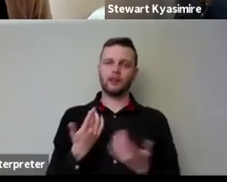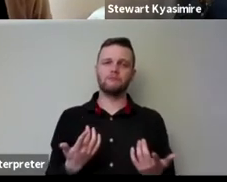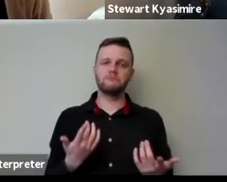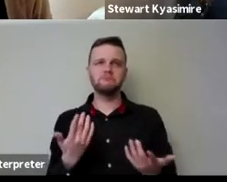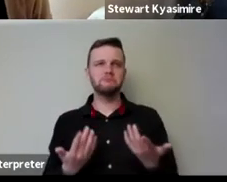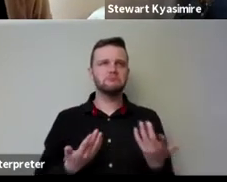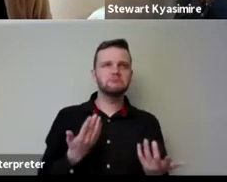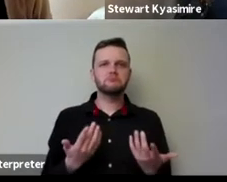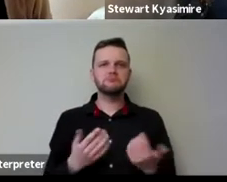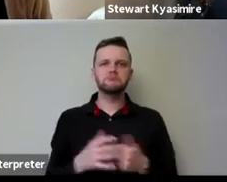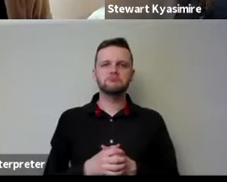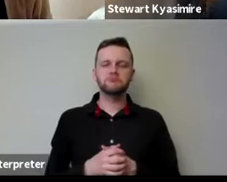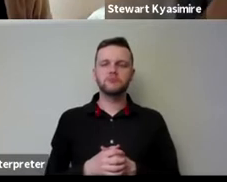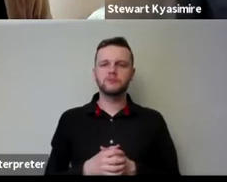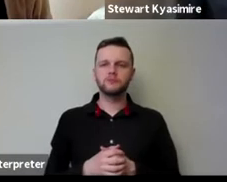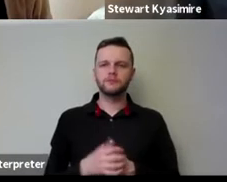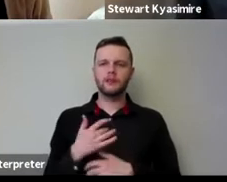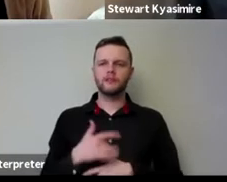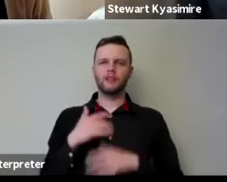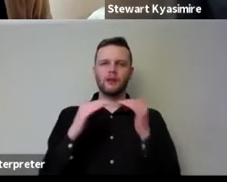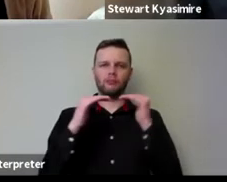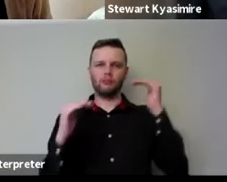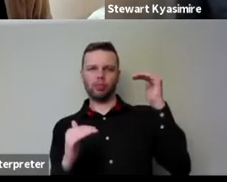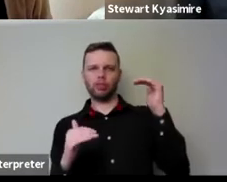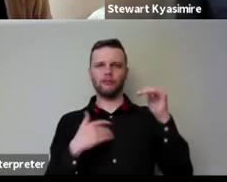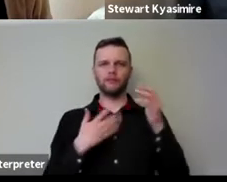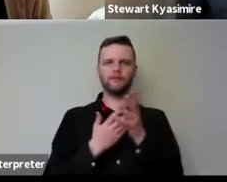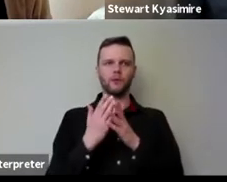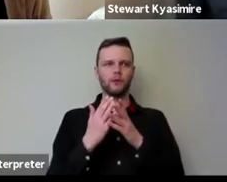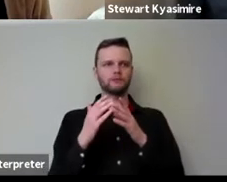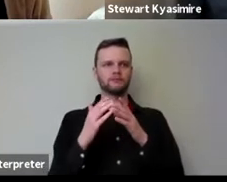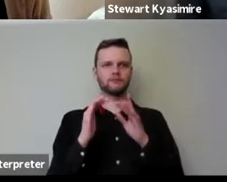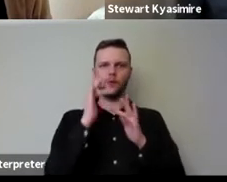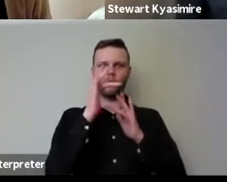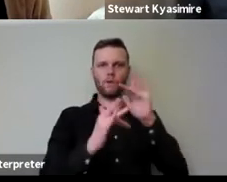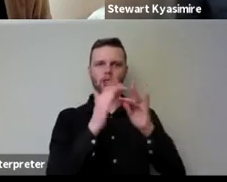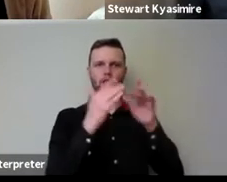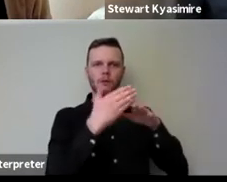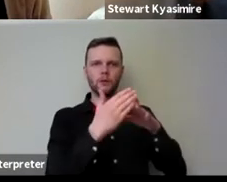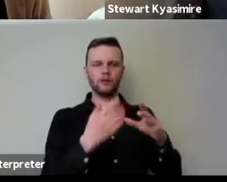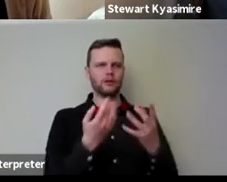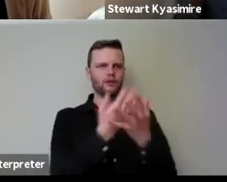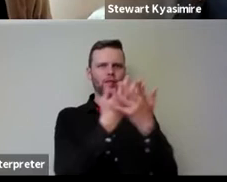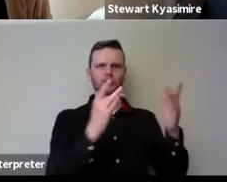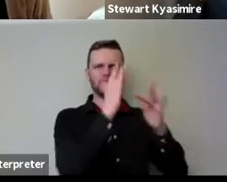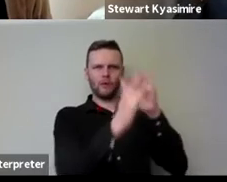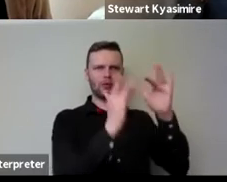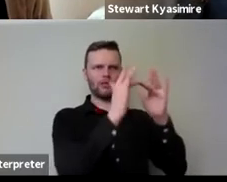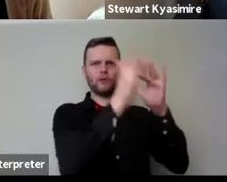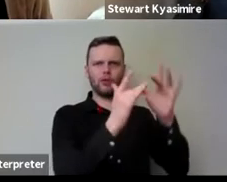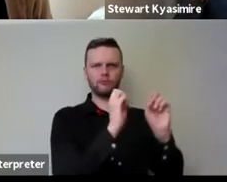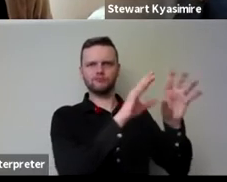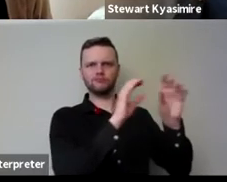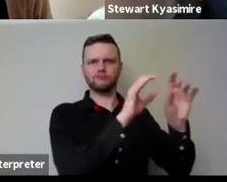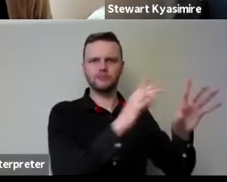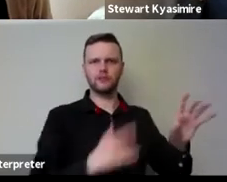well sort of inadequacy of some of the digital platforms you know and and this proliferation of events online and you know exhibitions and